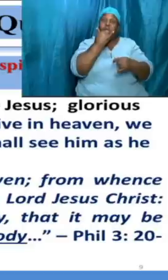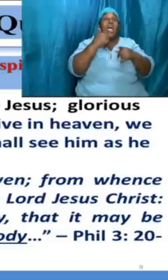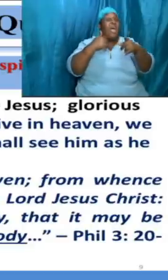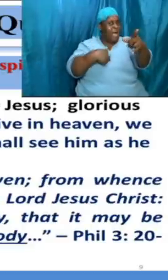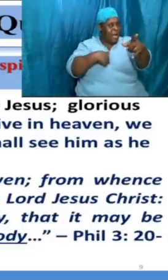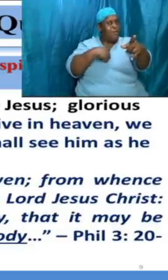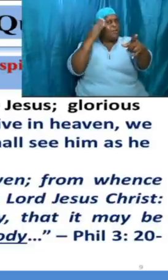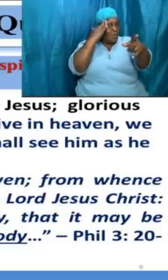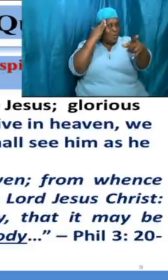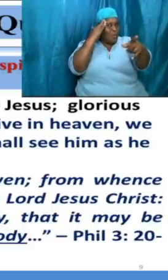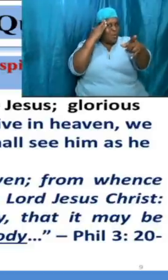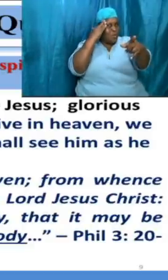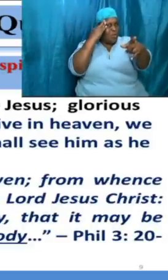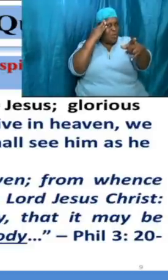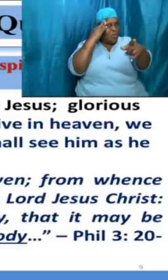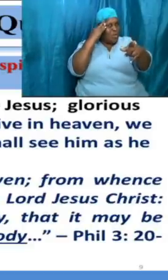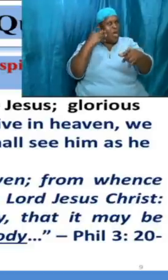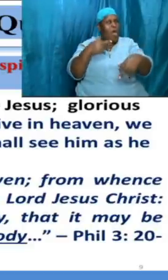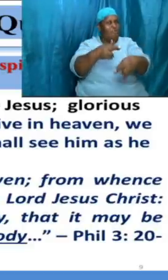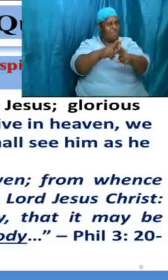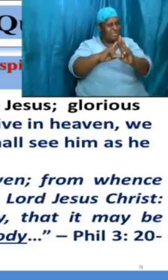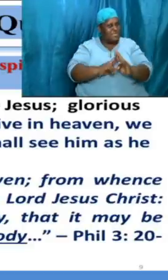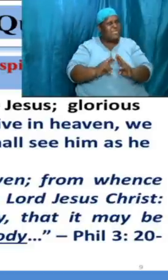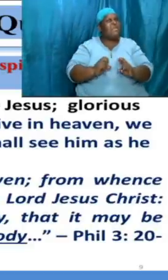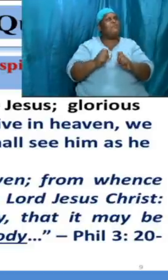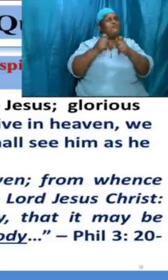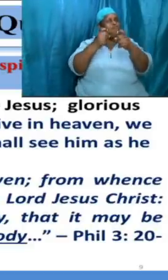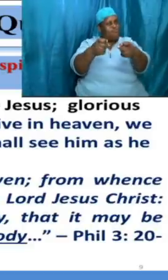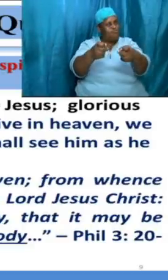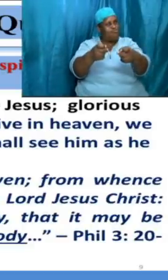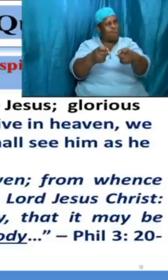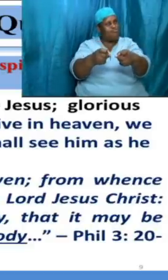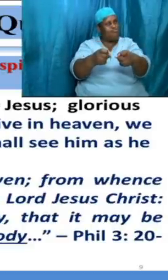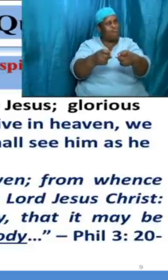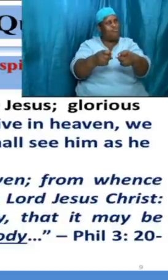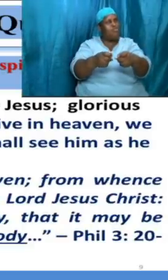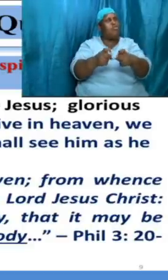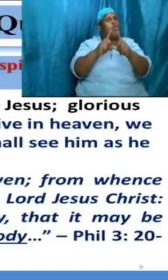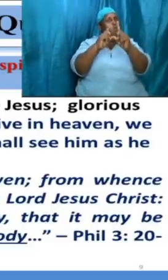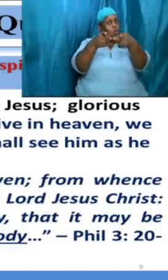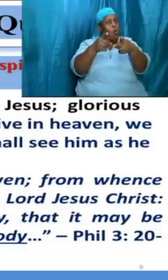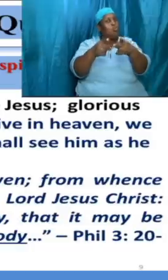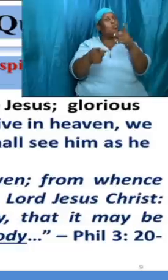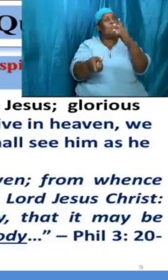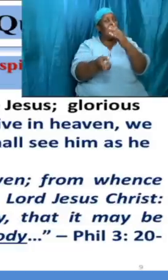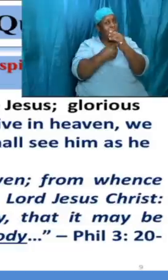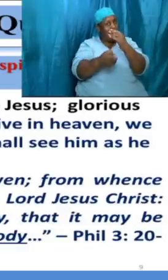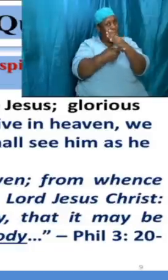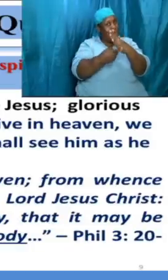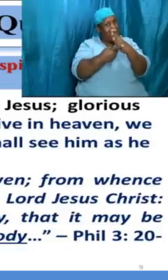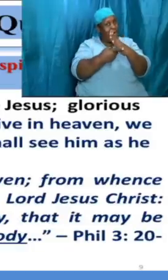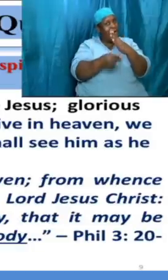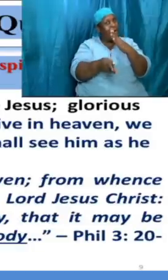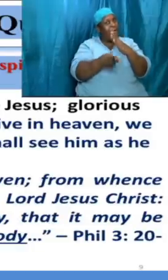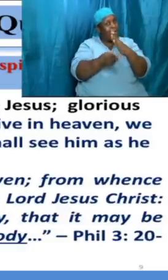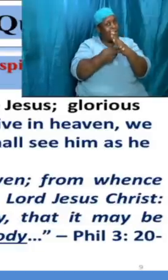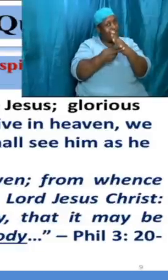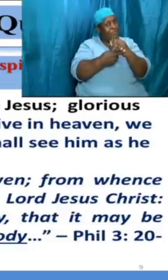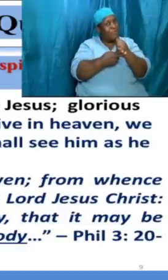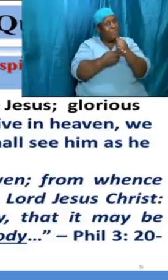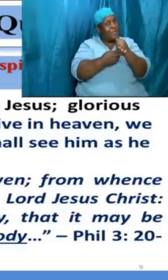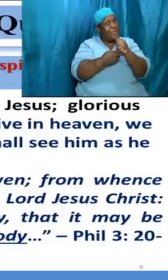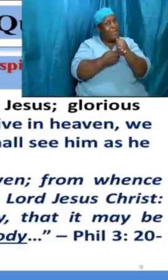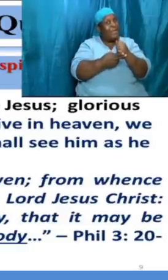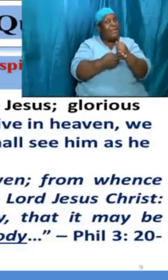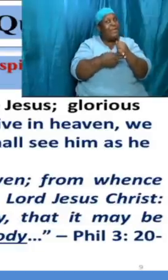as a result of doing some great job i get a bonus and it goes to my bank account i know and this is in the